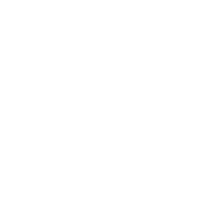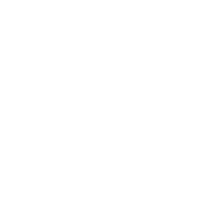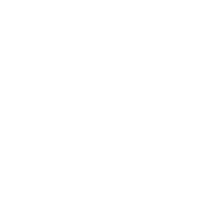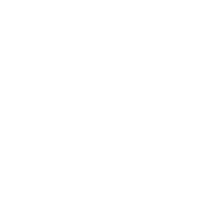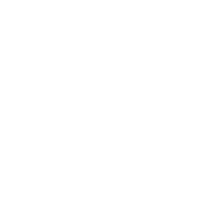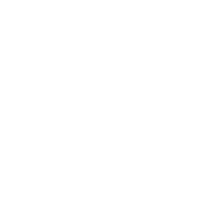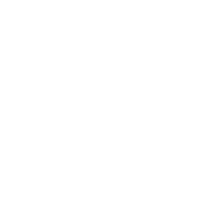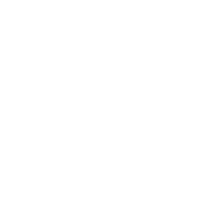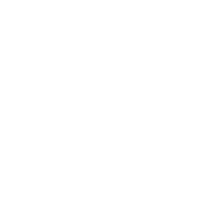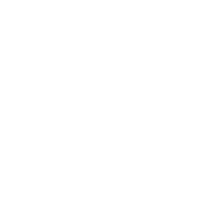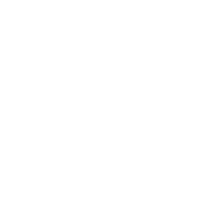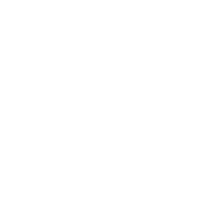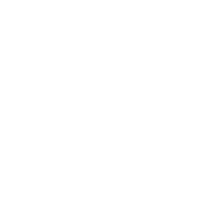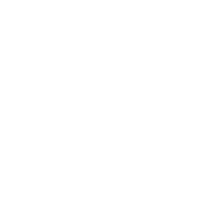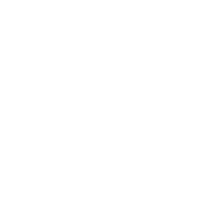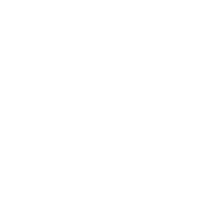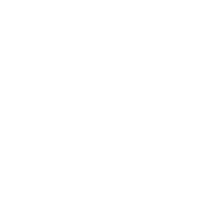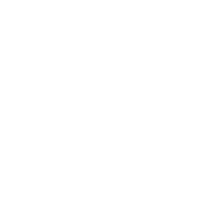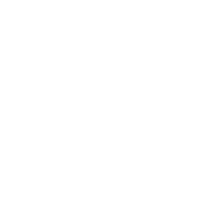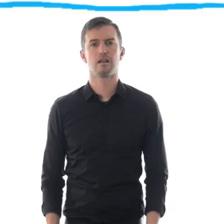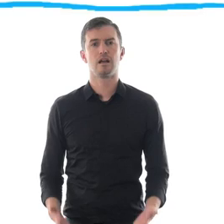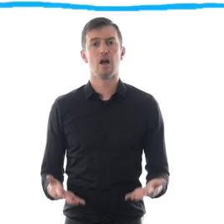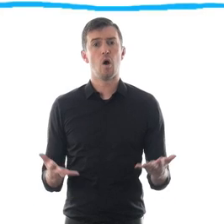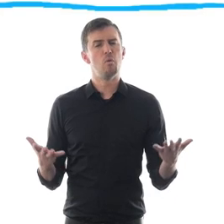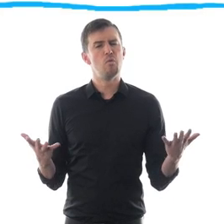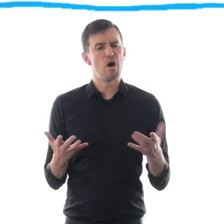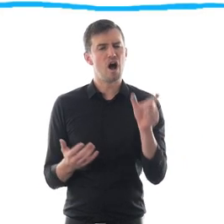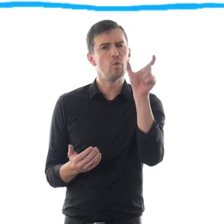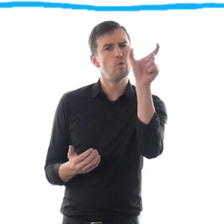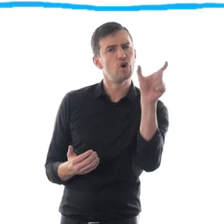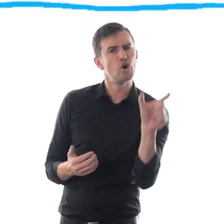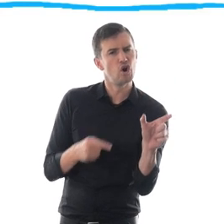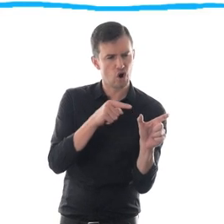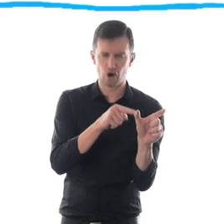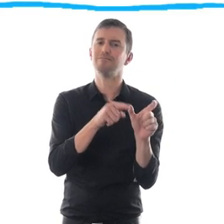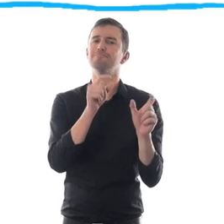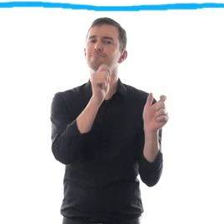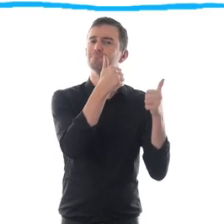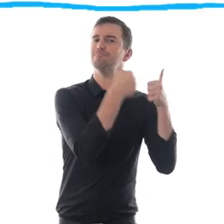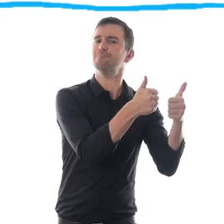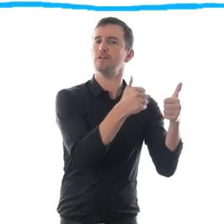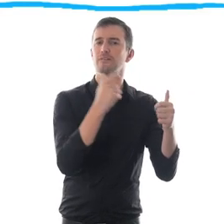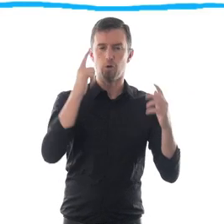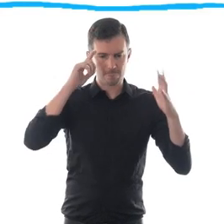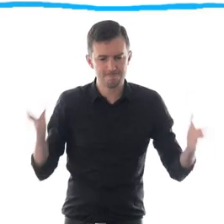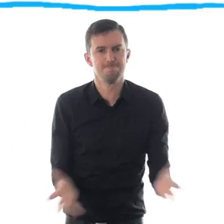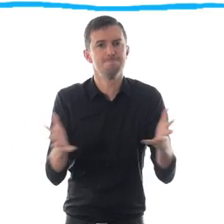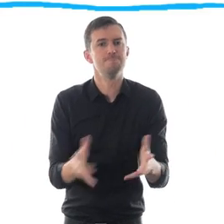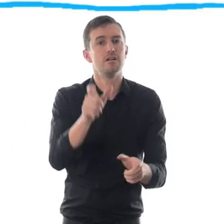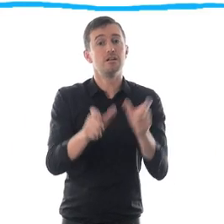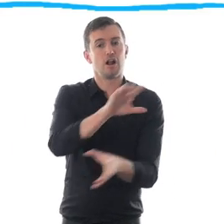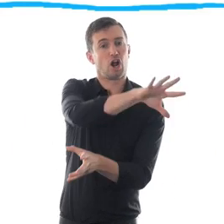Lesson 3. Terms and Approaches What are the right terms and approaches to use in order to promote inclusion?